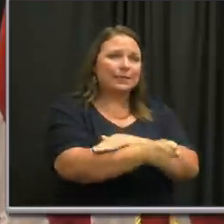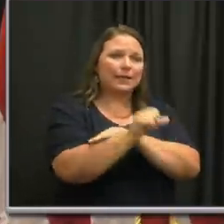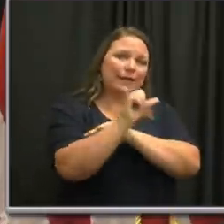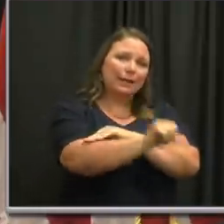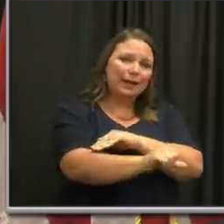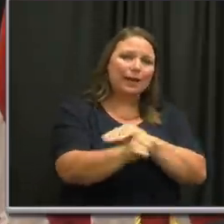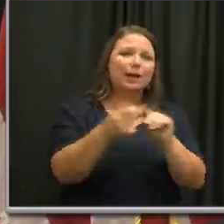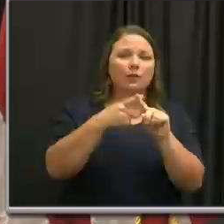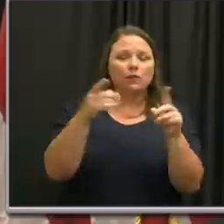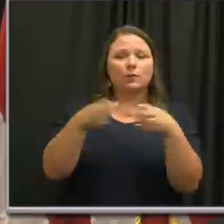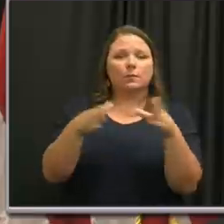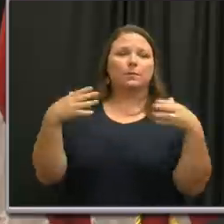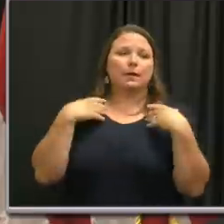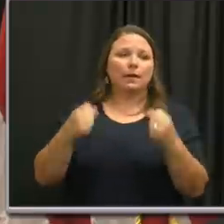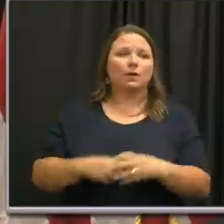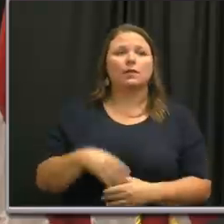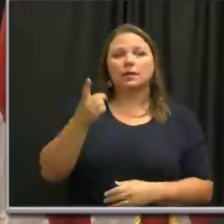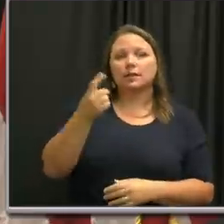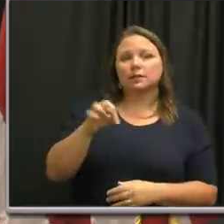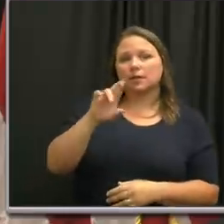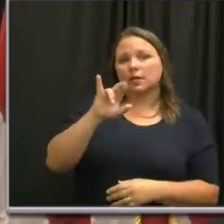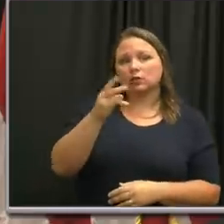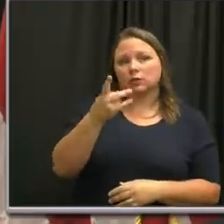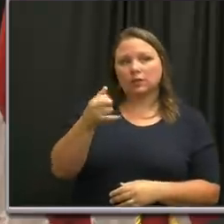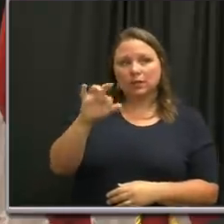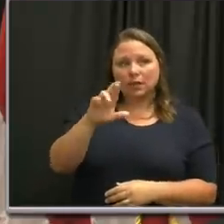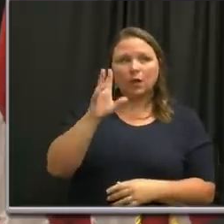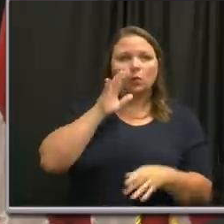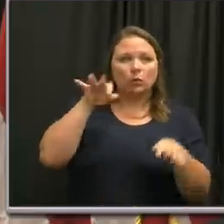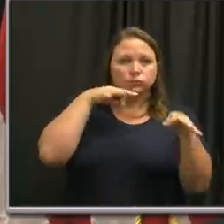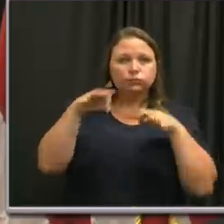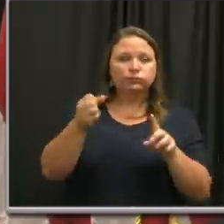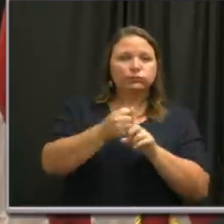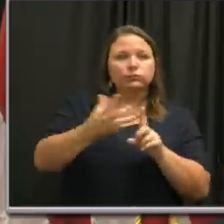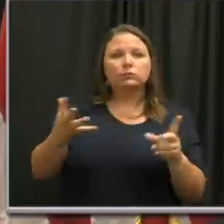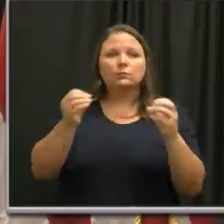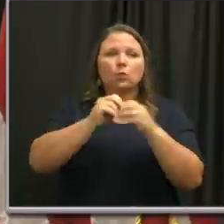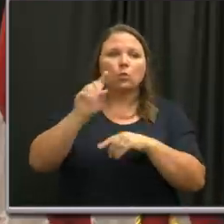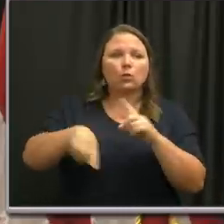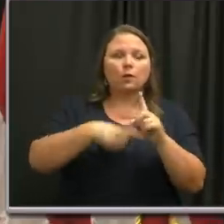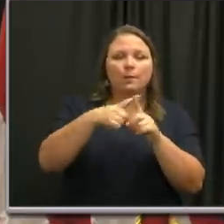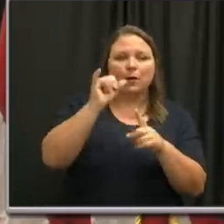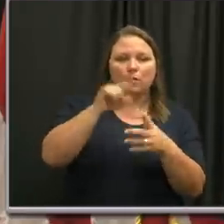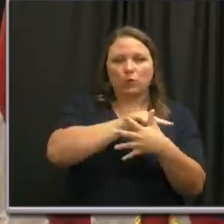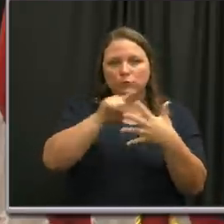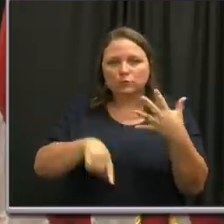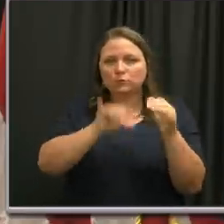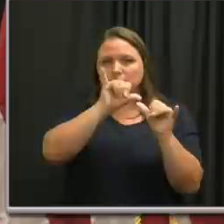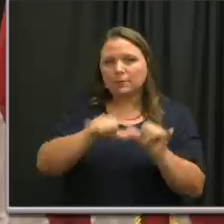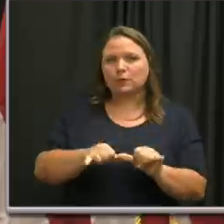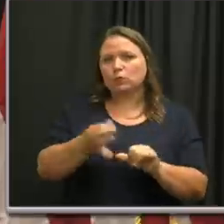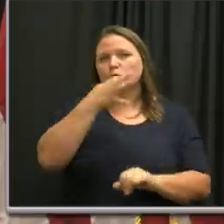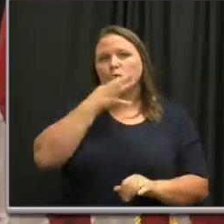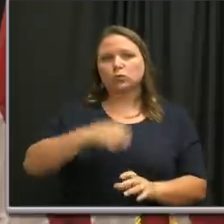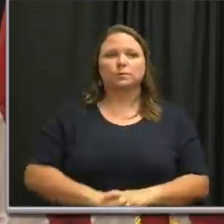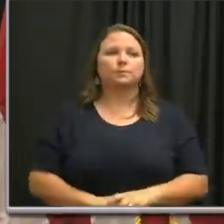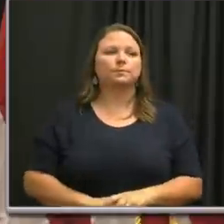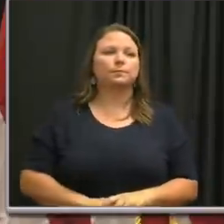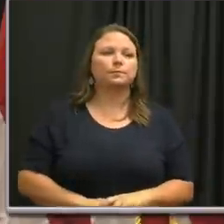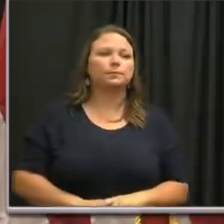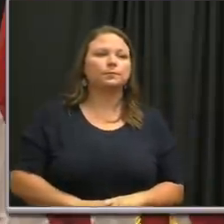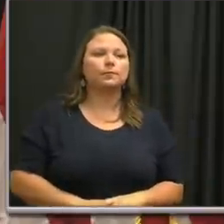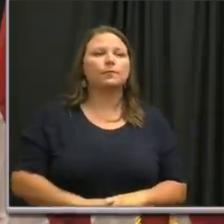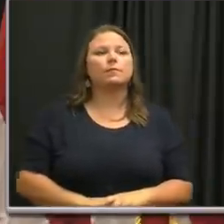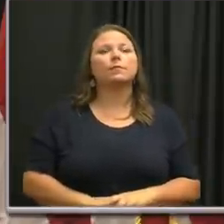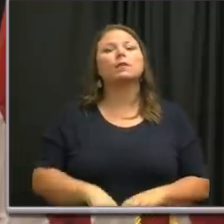public health. Dr. Jahanger will present more details about our COVID-19 metrics momentarily. By